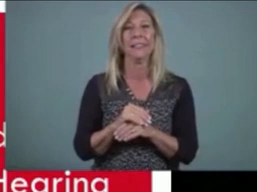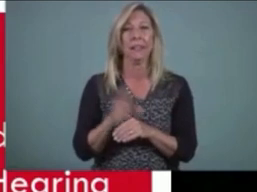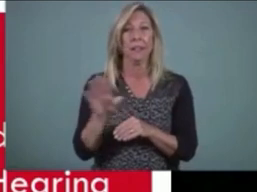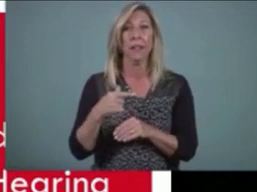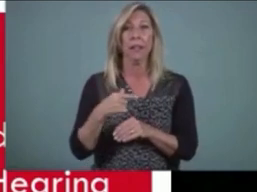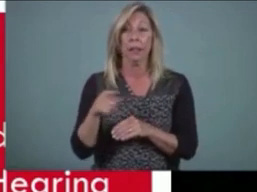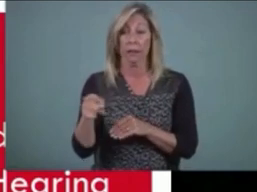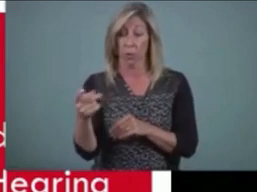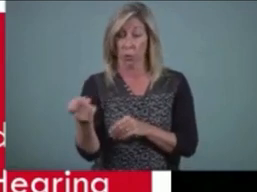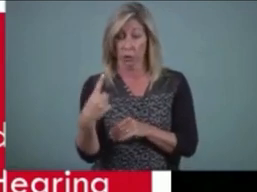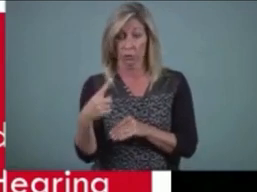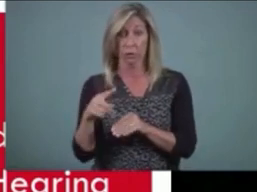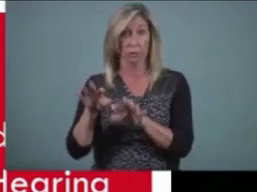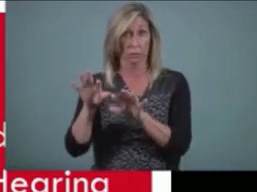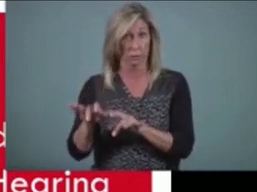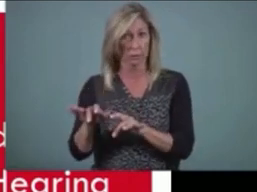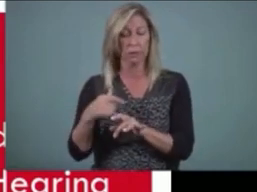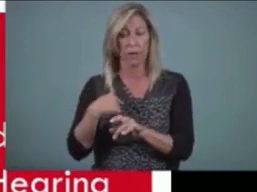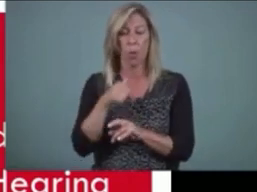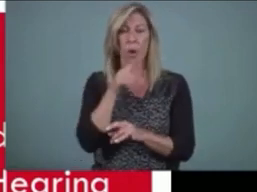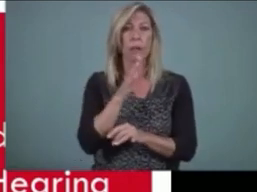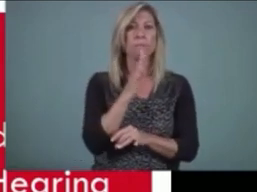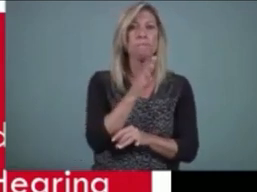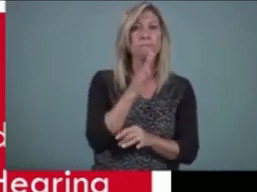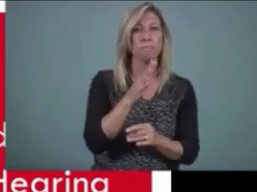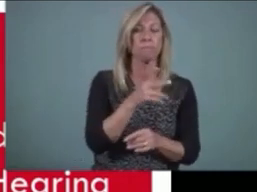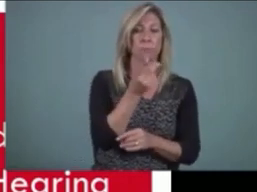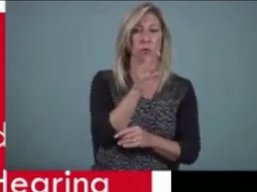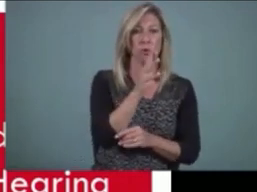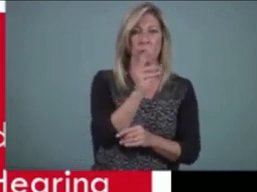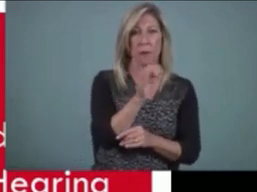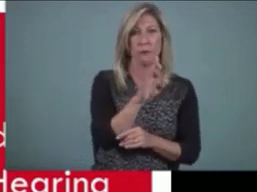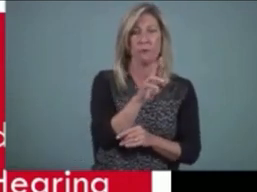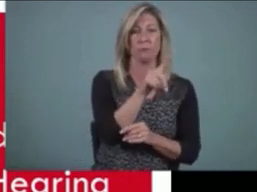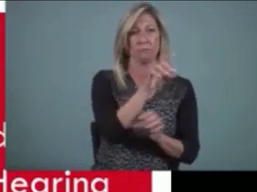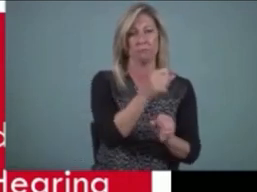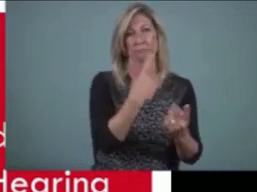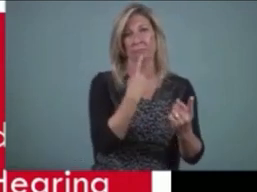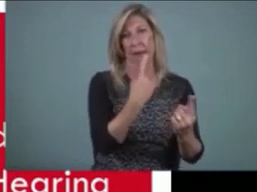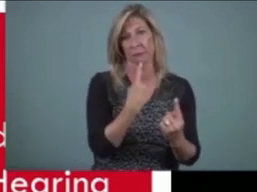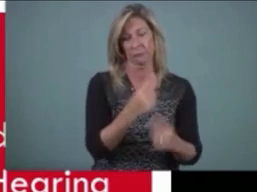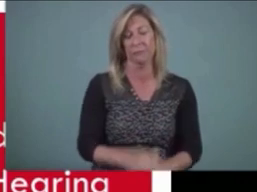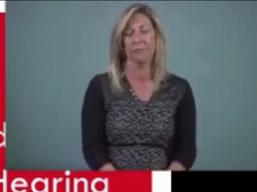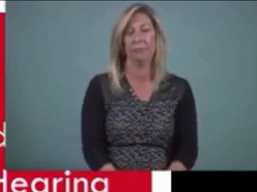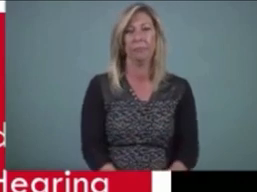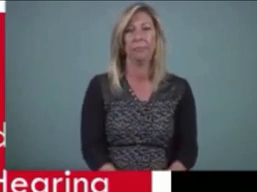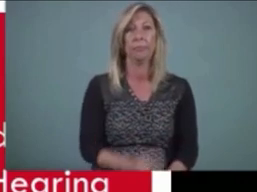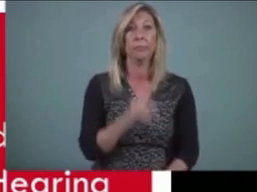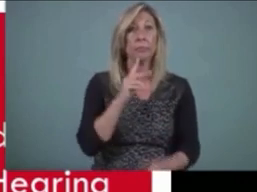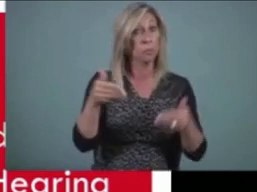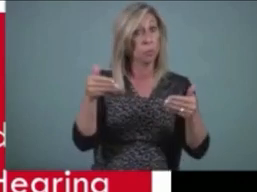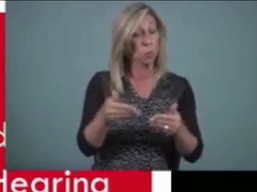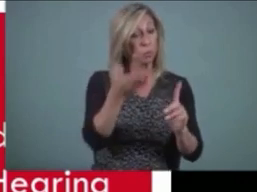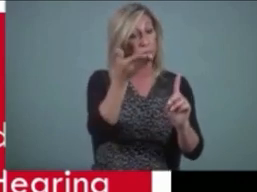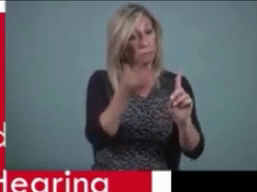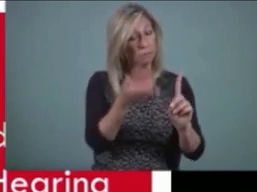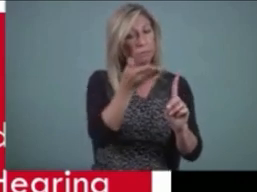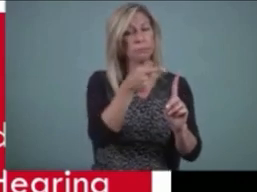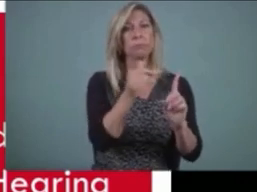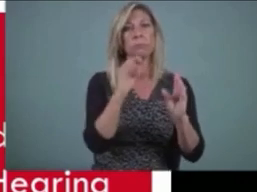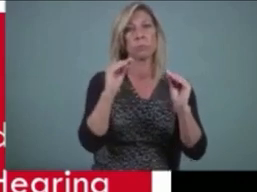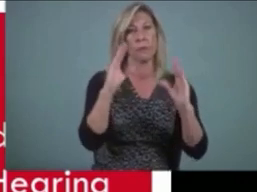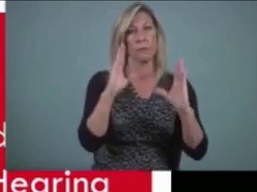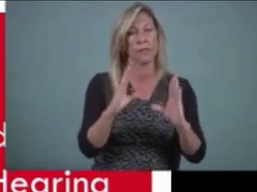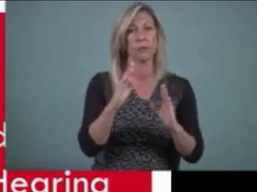during the questions section. So to introduce Dr. Mayer, she is a professor at the Faculty of Education